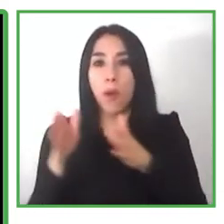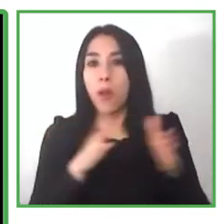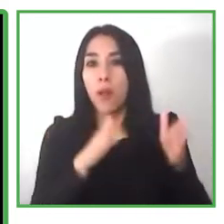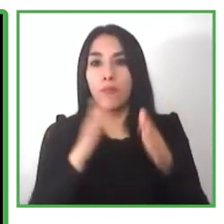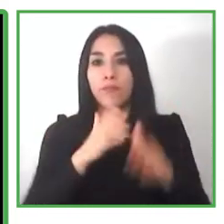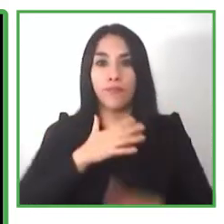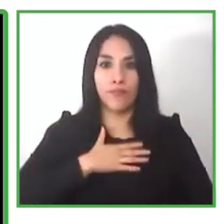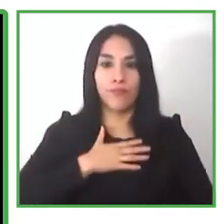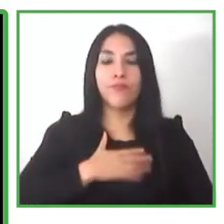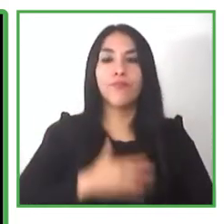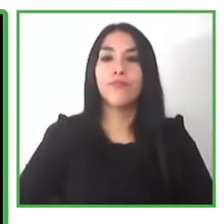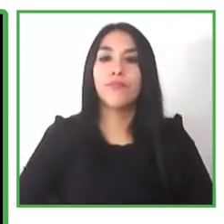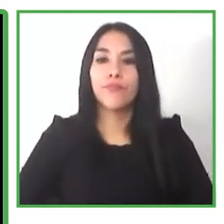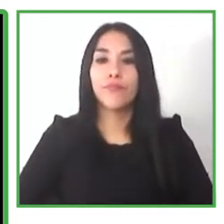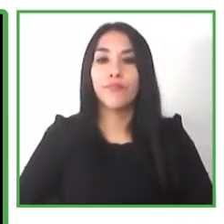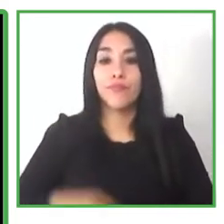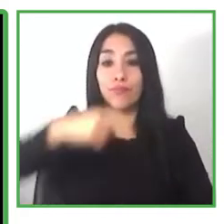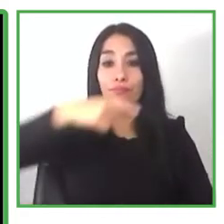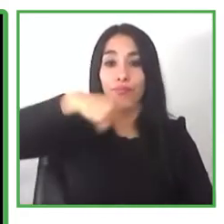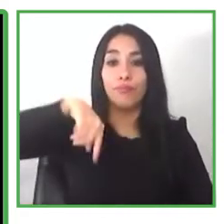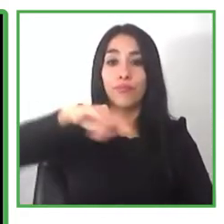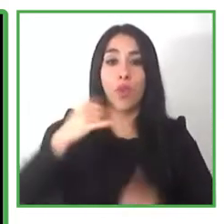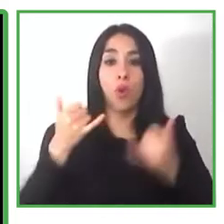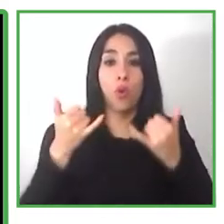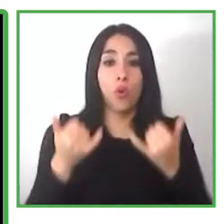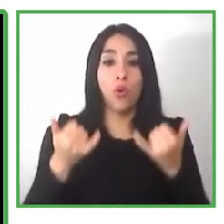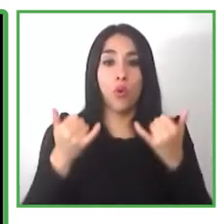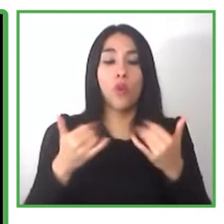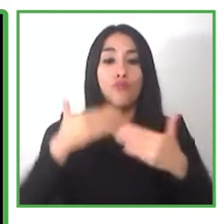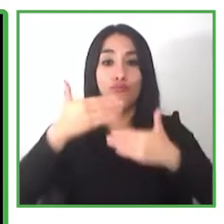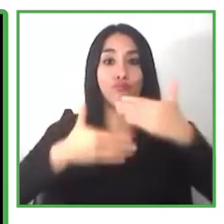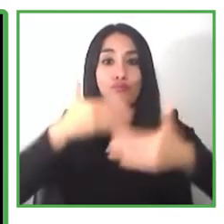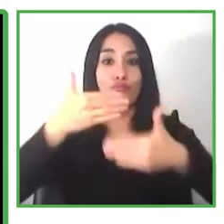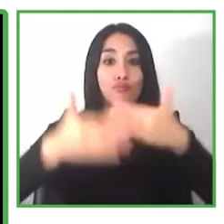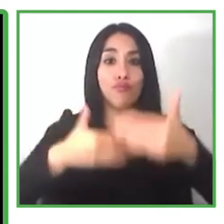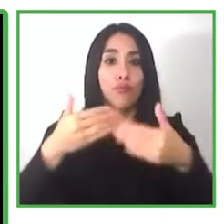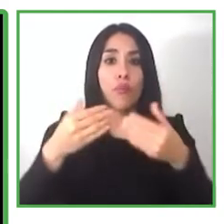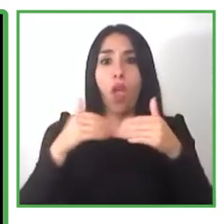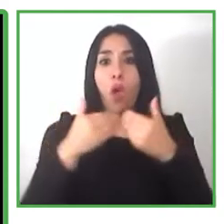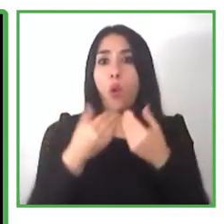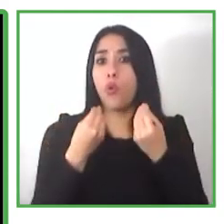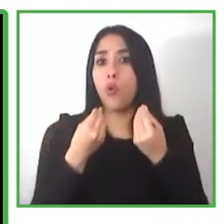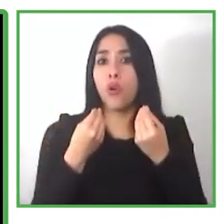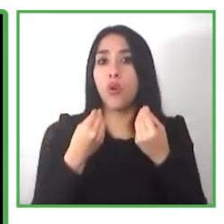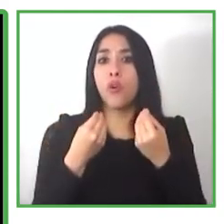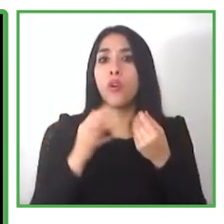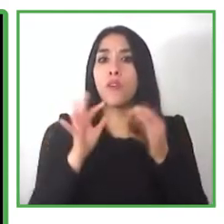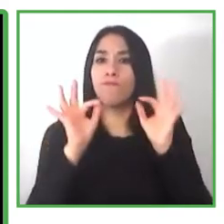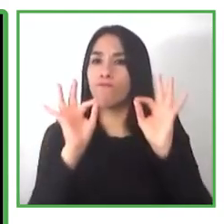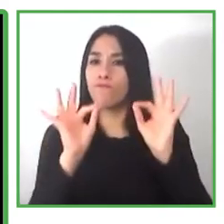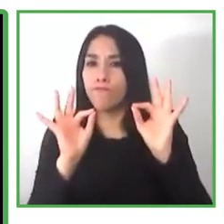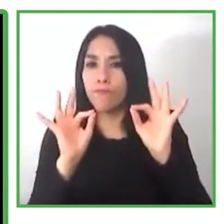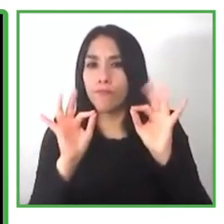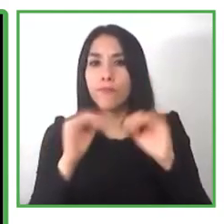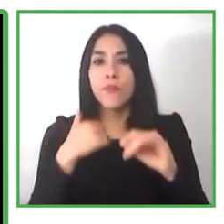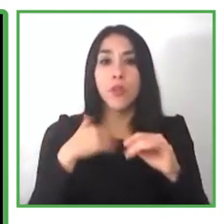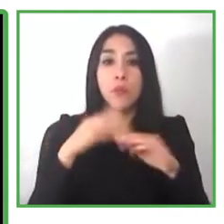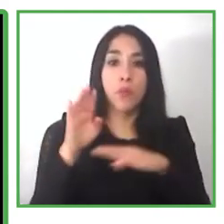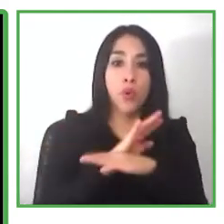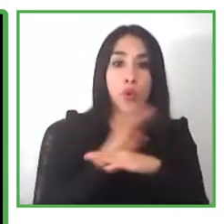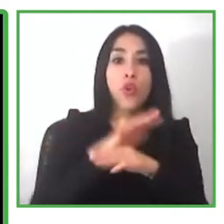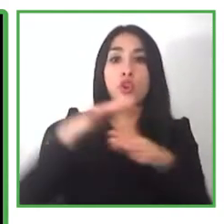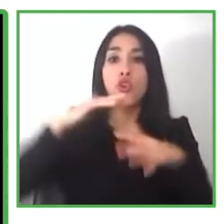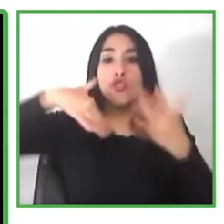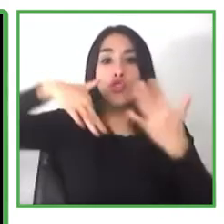as a social enterprise giving disability awareness joining to